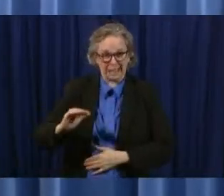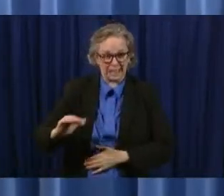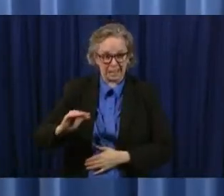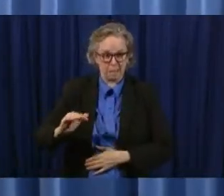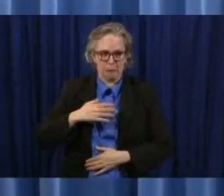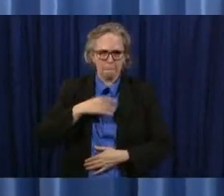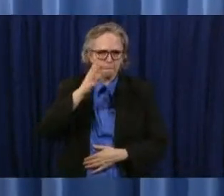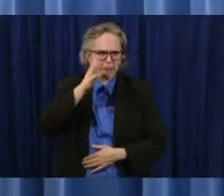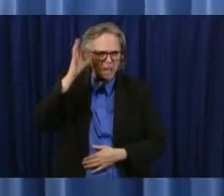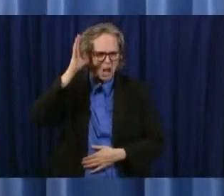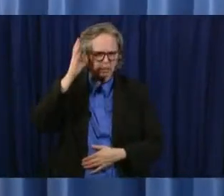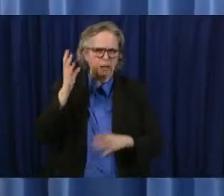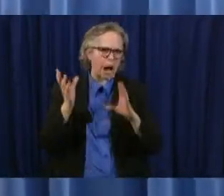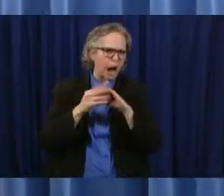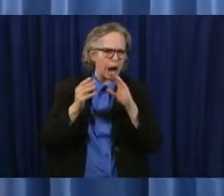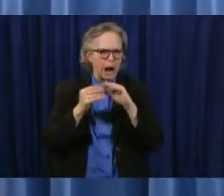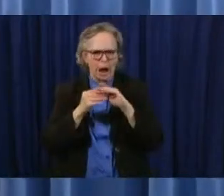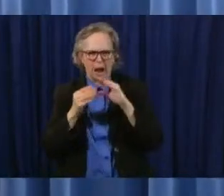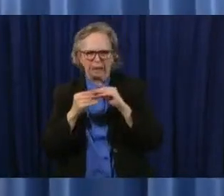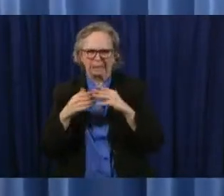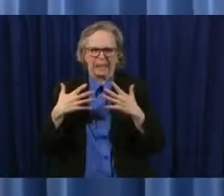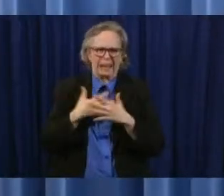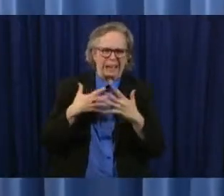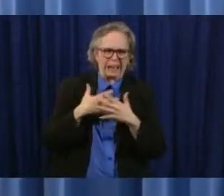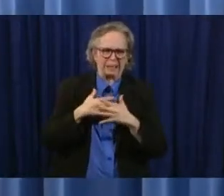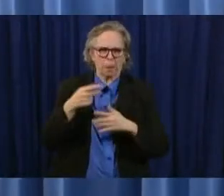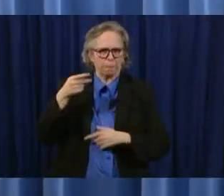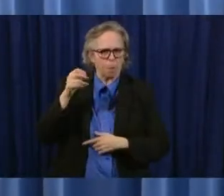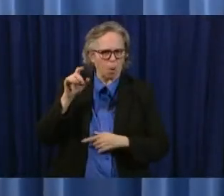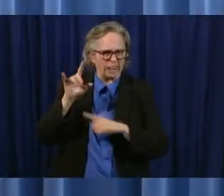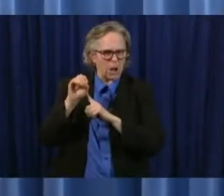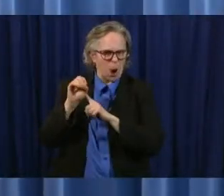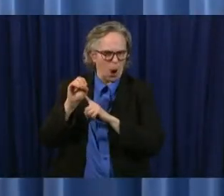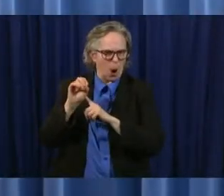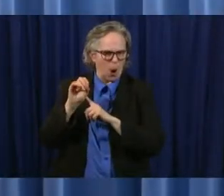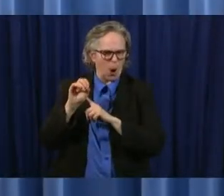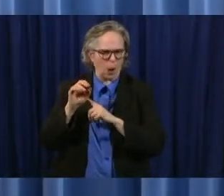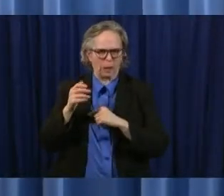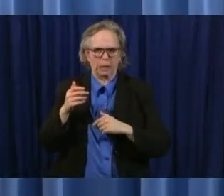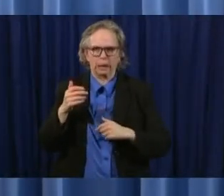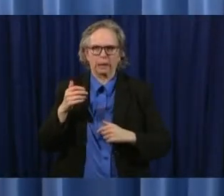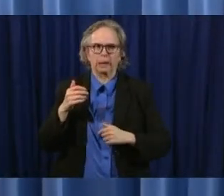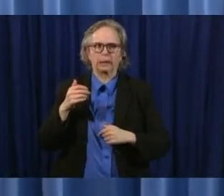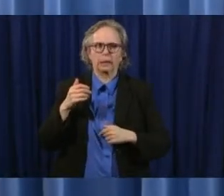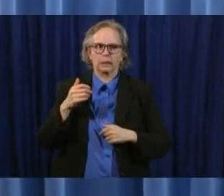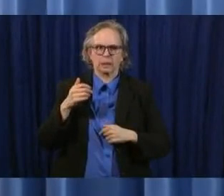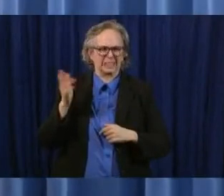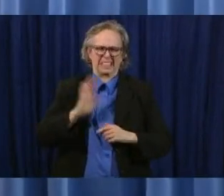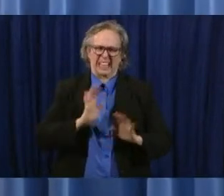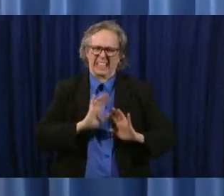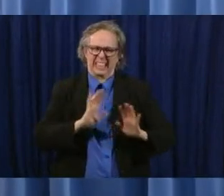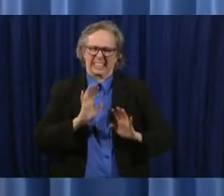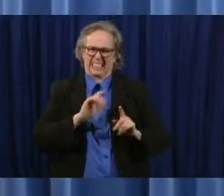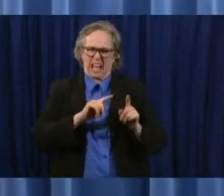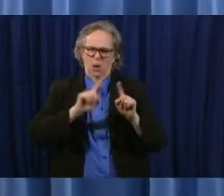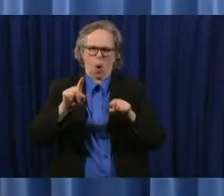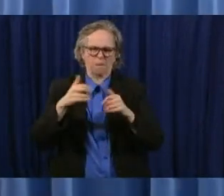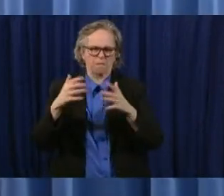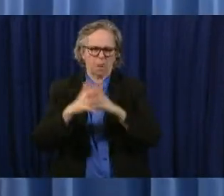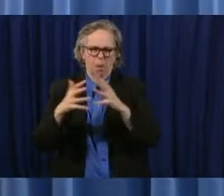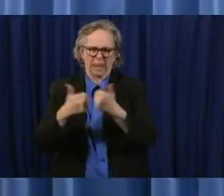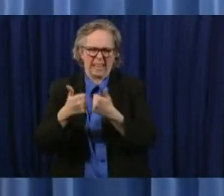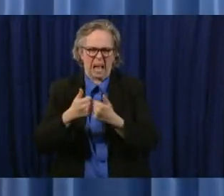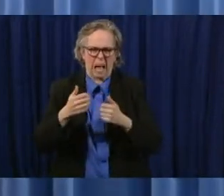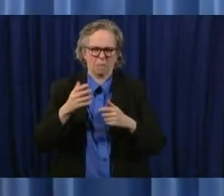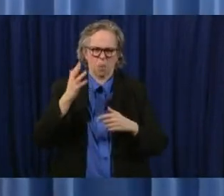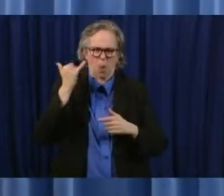talking about the great fear they had of of polio and i remember them saying well we can't go to the ball game or we can't do this there's been an outbreak